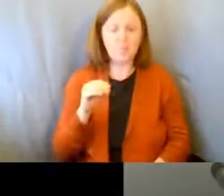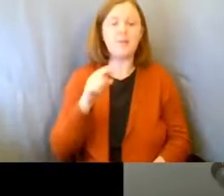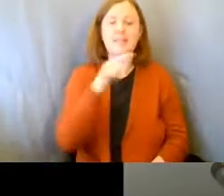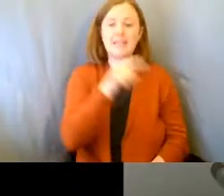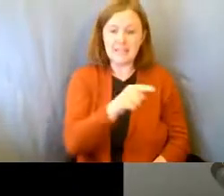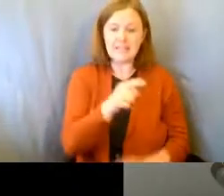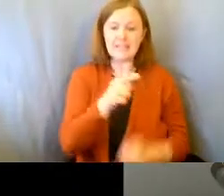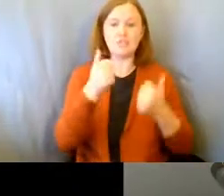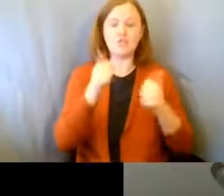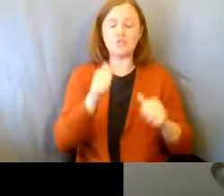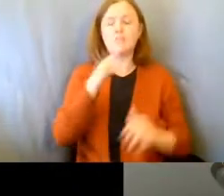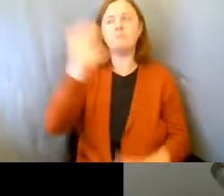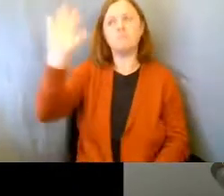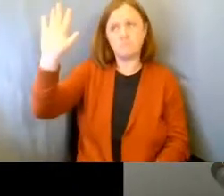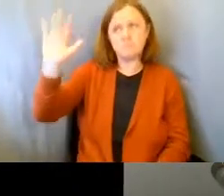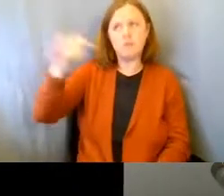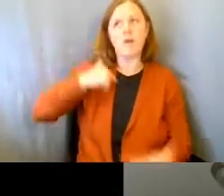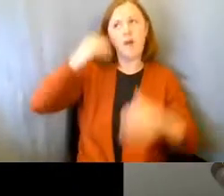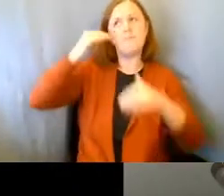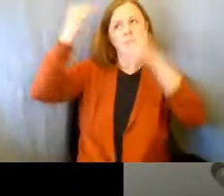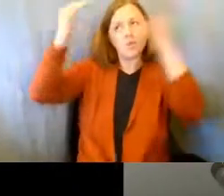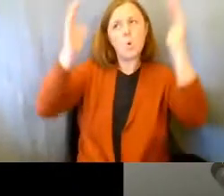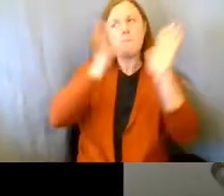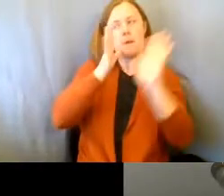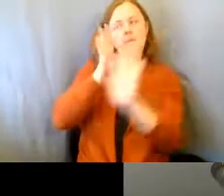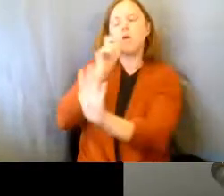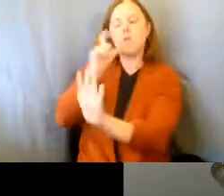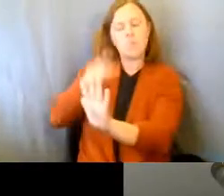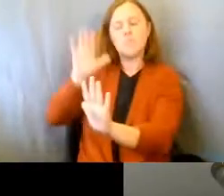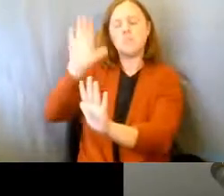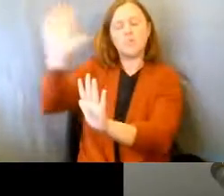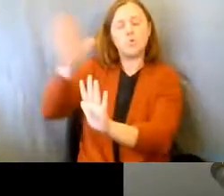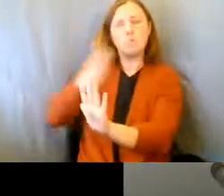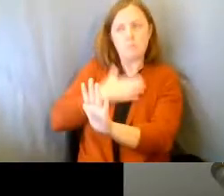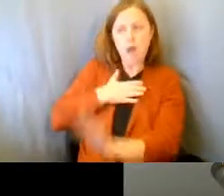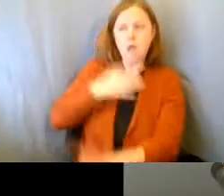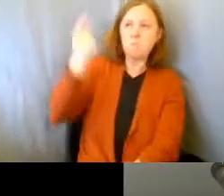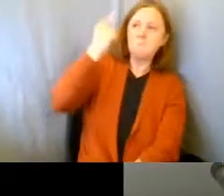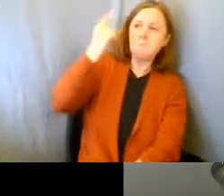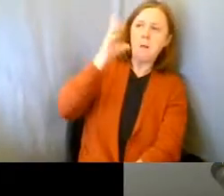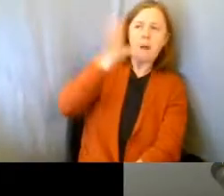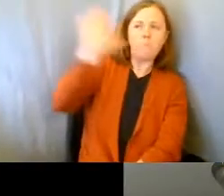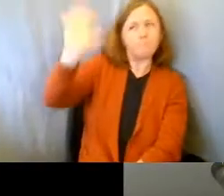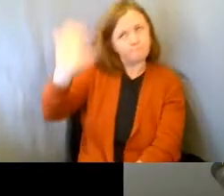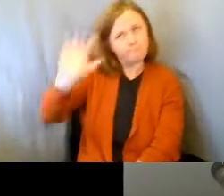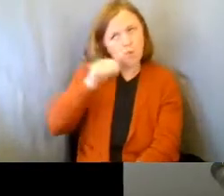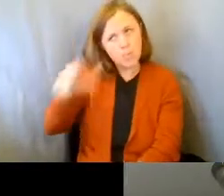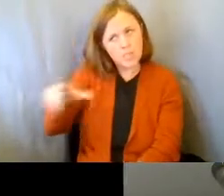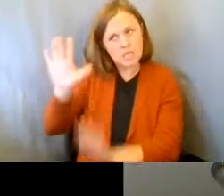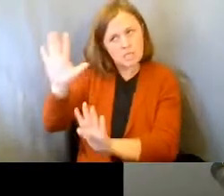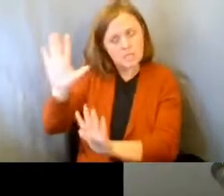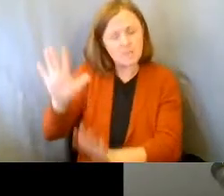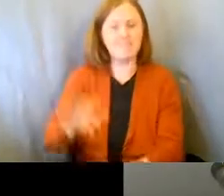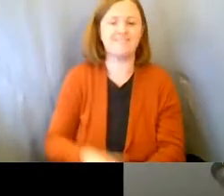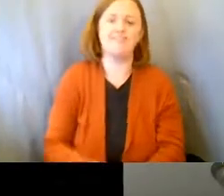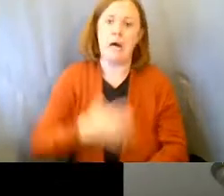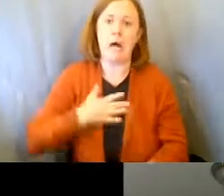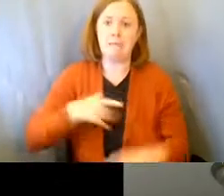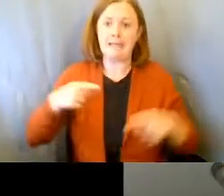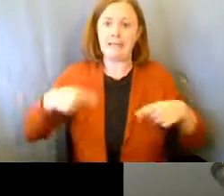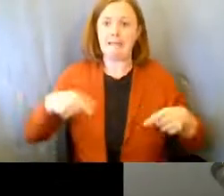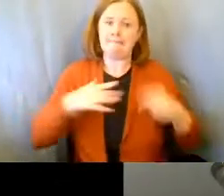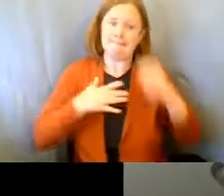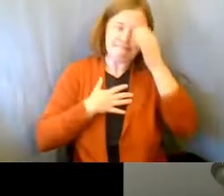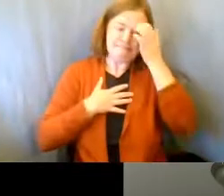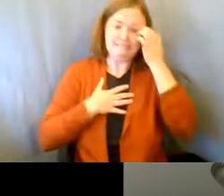to say, no, I'm an adult mom. I don't need you to be my mother, right? I'll be anxious when he gets to the